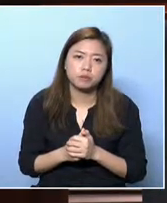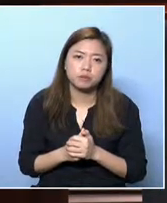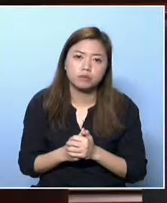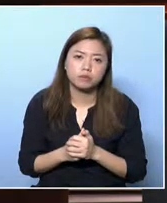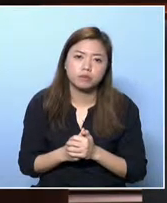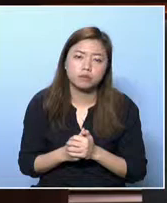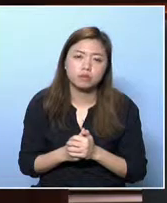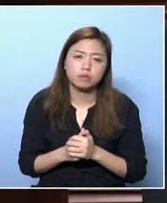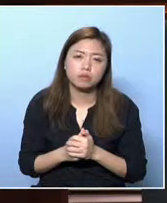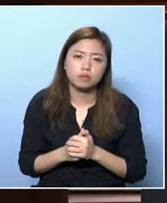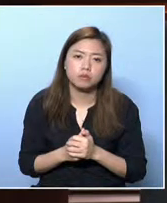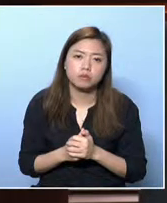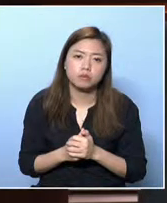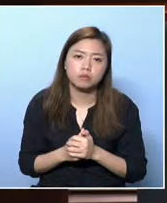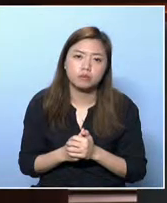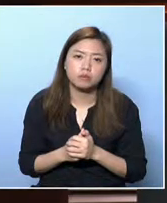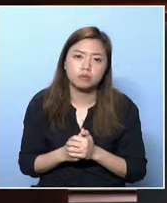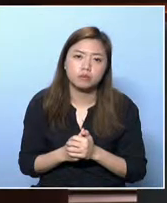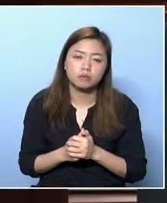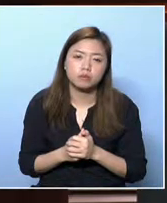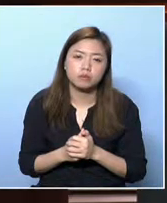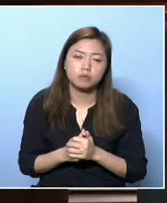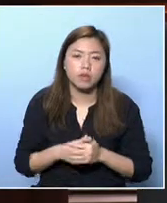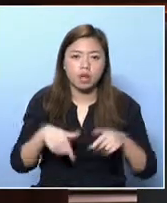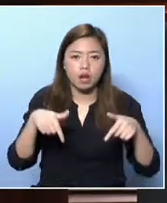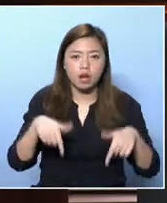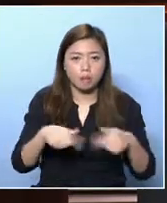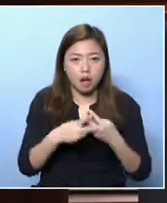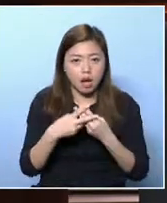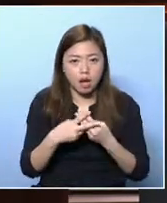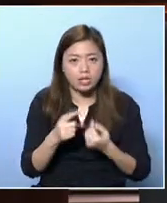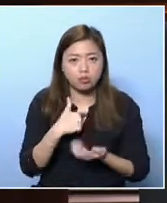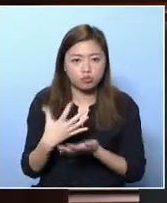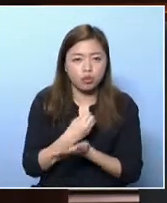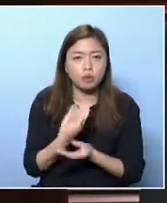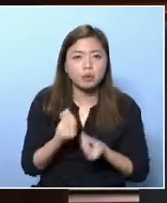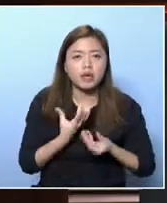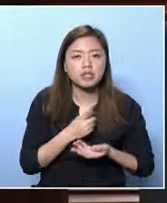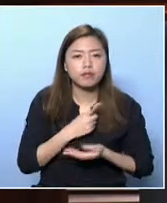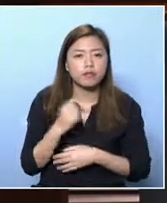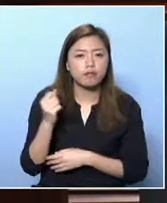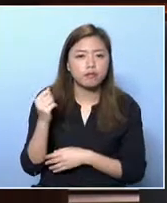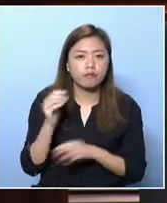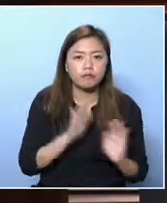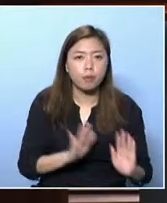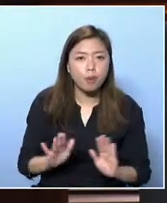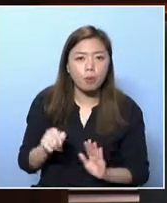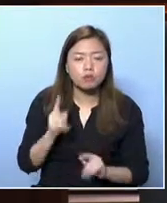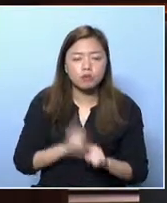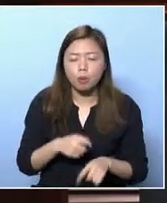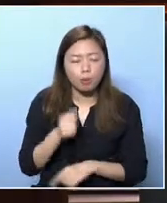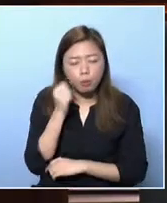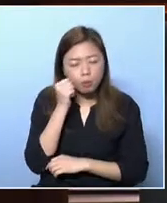in accessing to existing public and social services. It can be seen after so-called